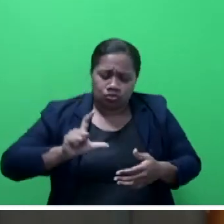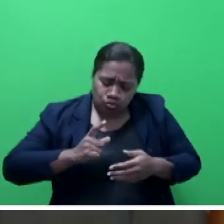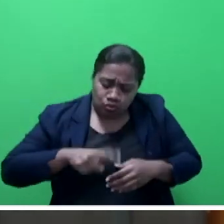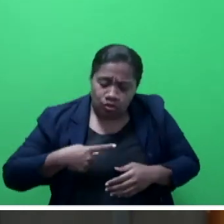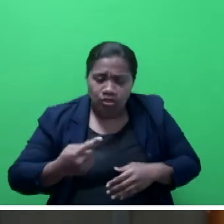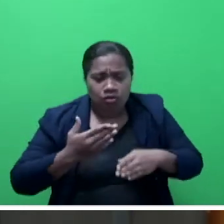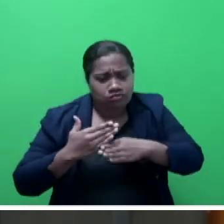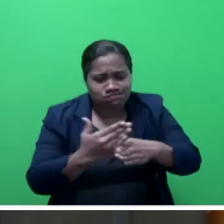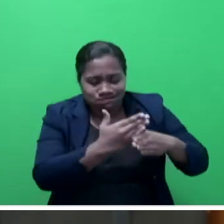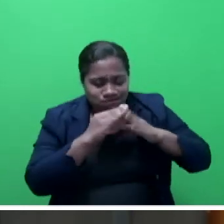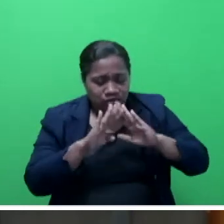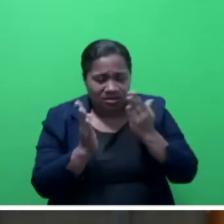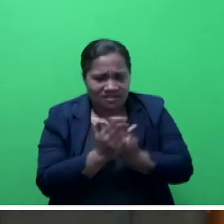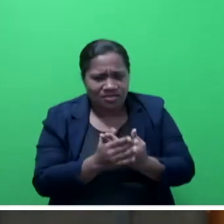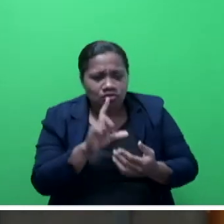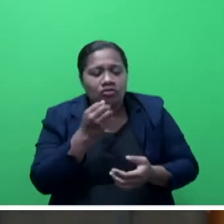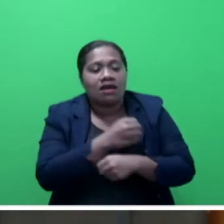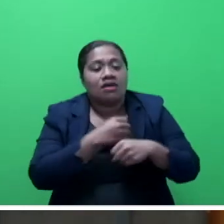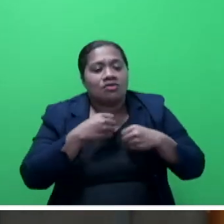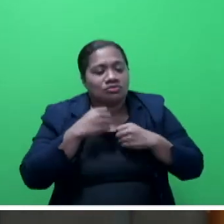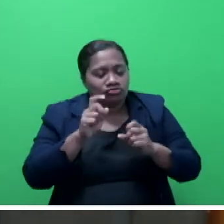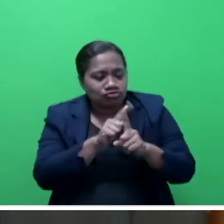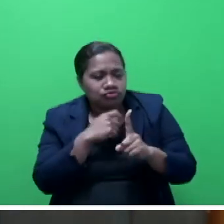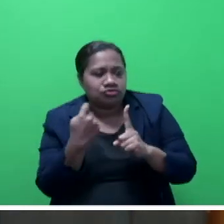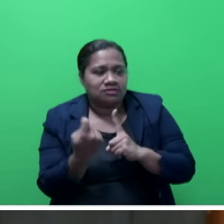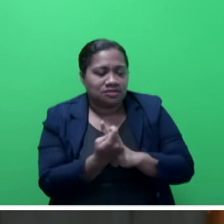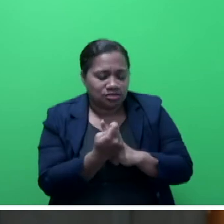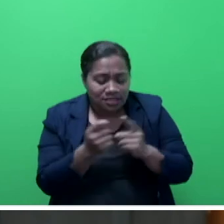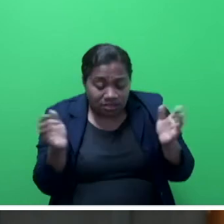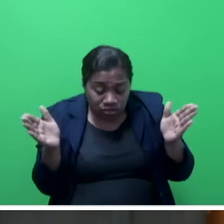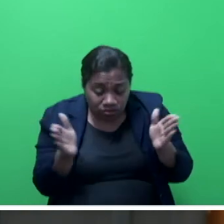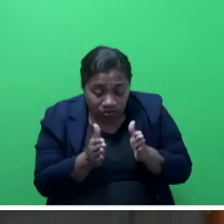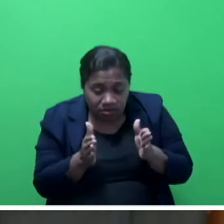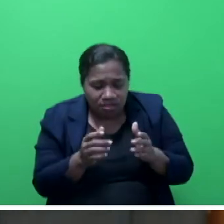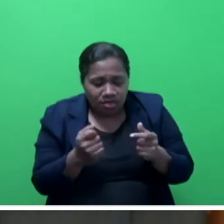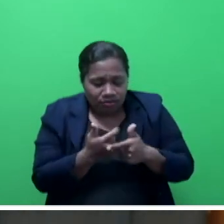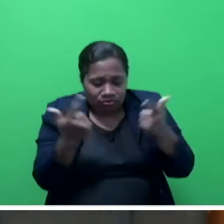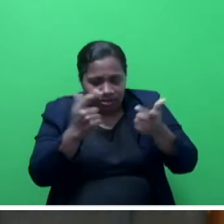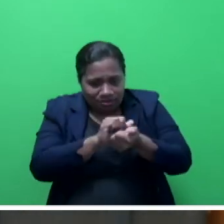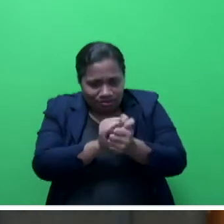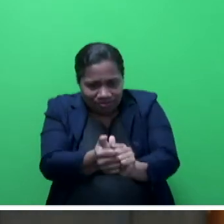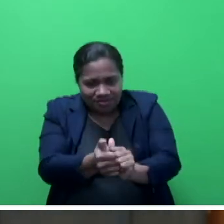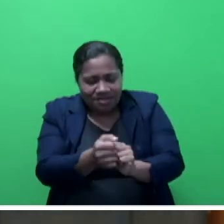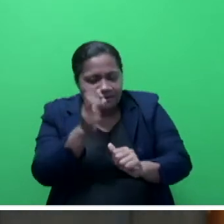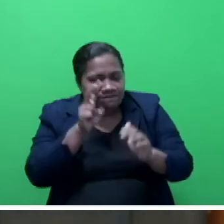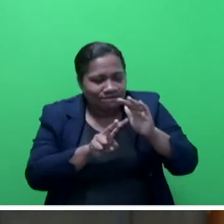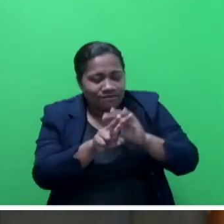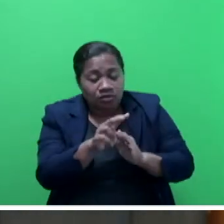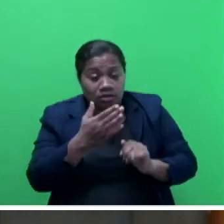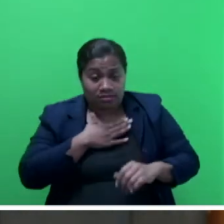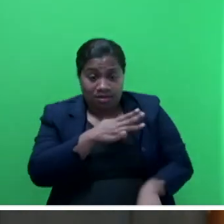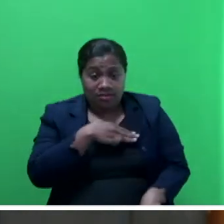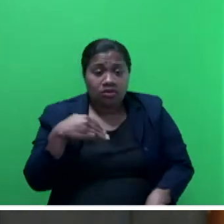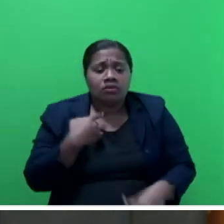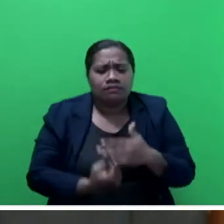together to keep our tradition as a small but great sporting nation. My ministry, Mr Speaker